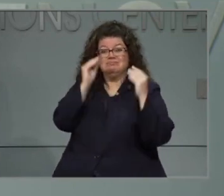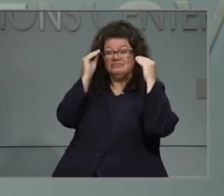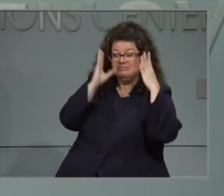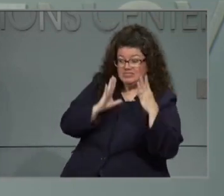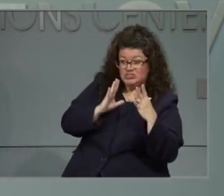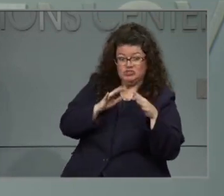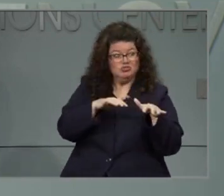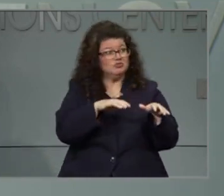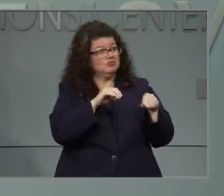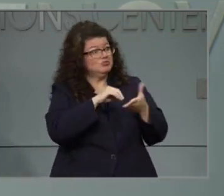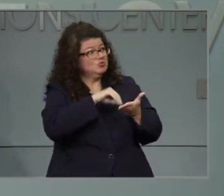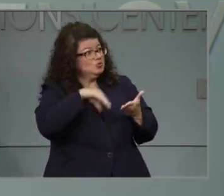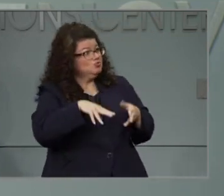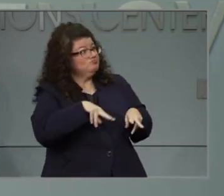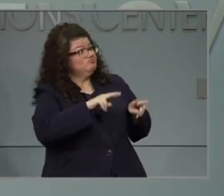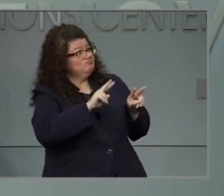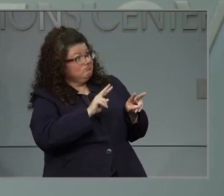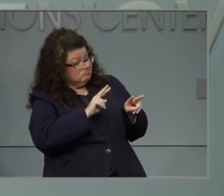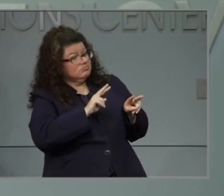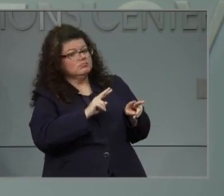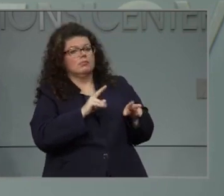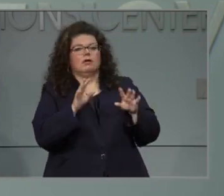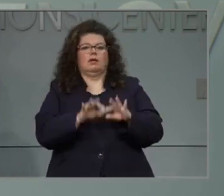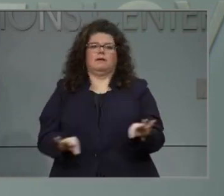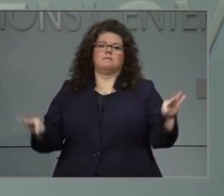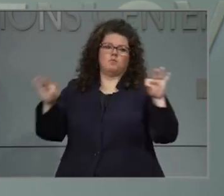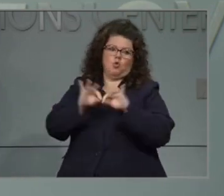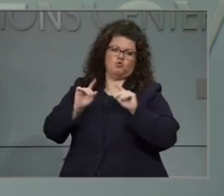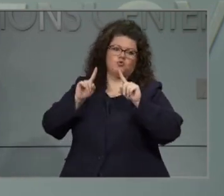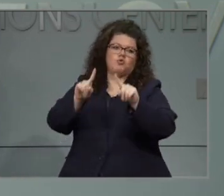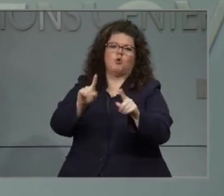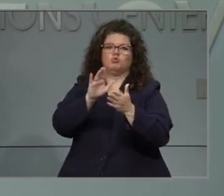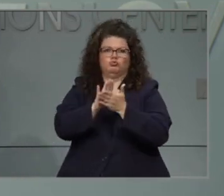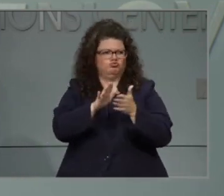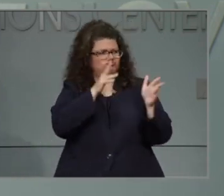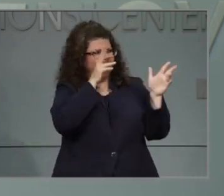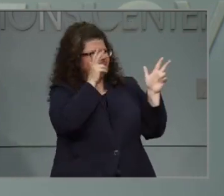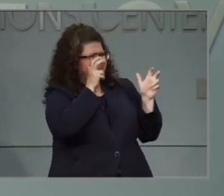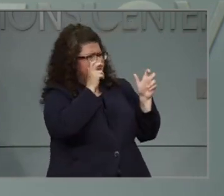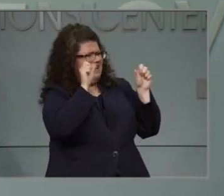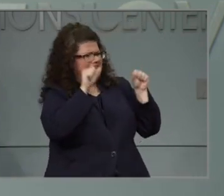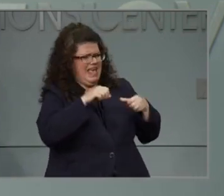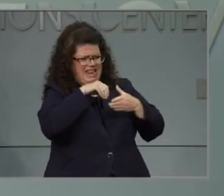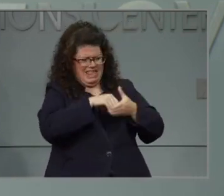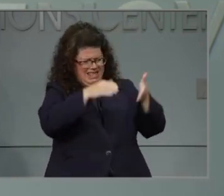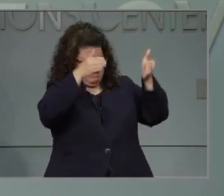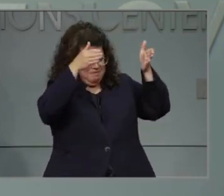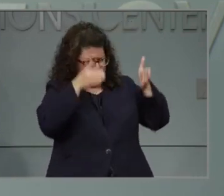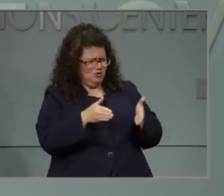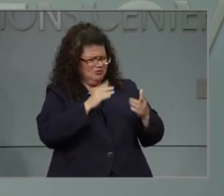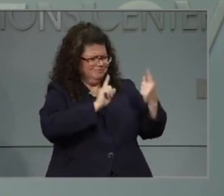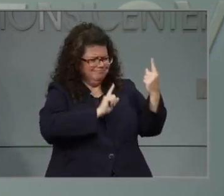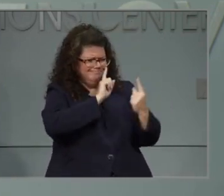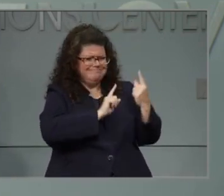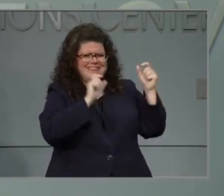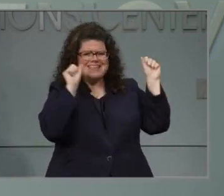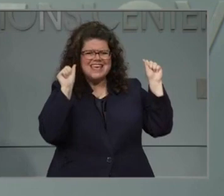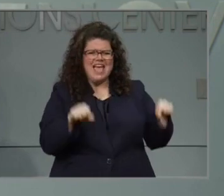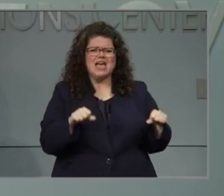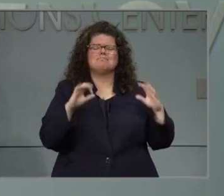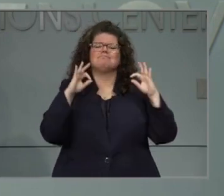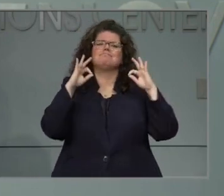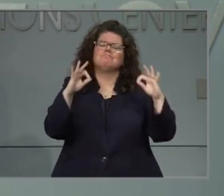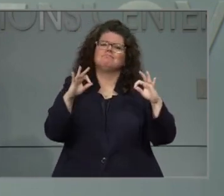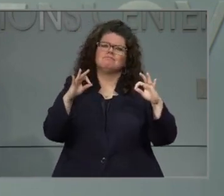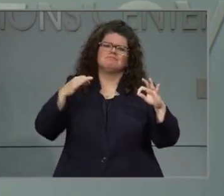kids that is even more important in terms of having that in-person instruction. So the benefits are